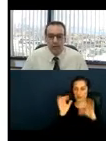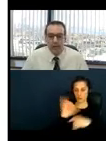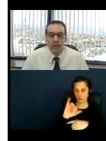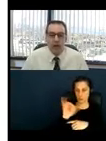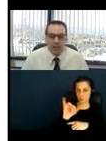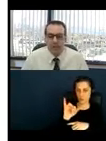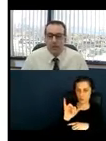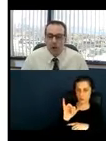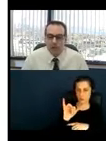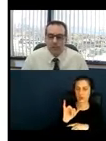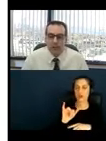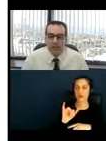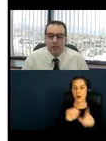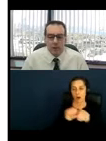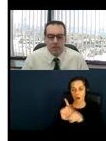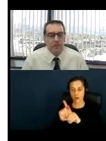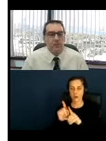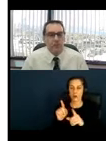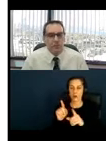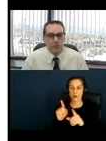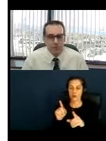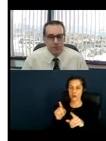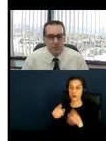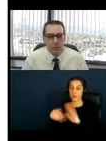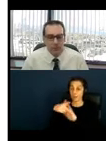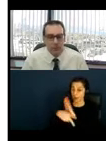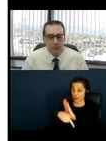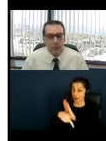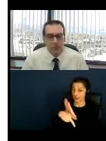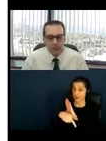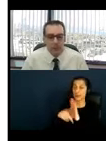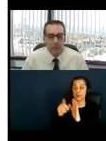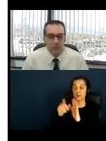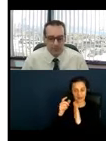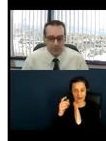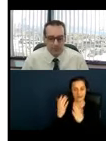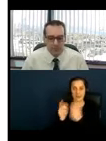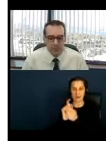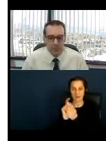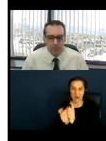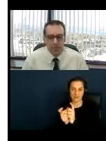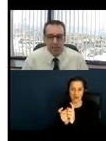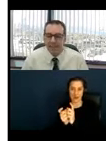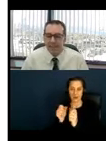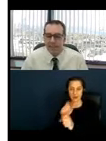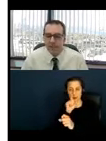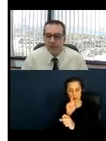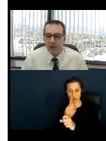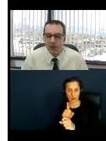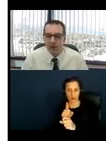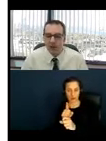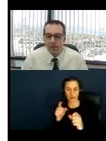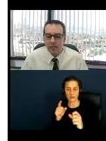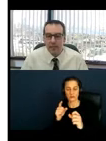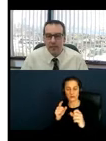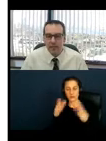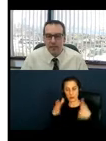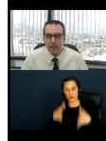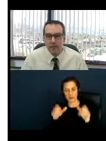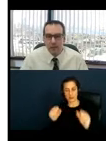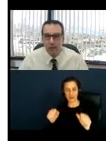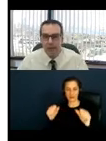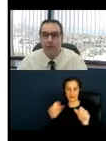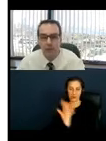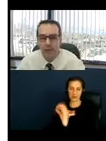and accommodating or modifying a policy to ensure someone can fully or equally participate. Again, these are all linked together